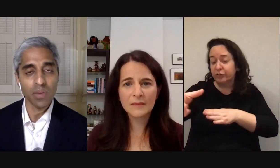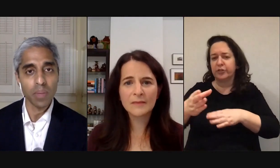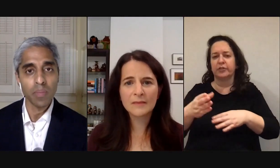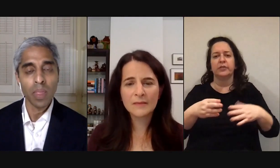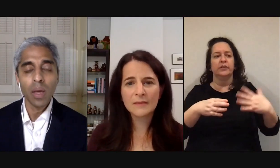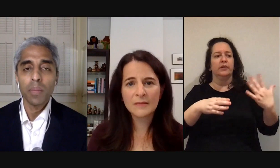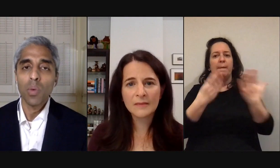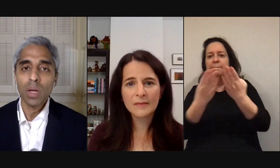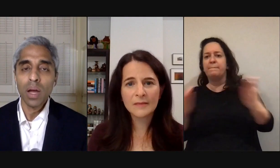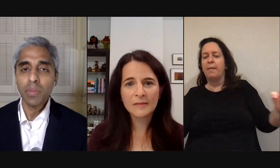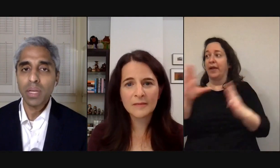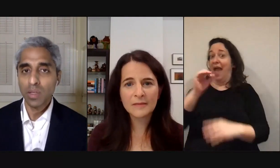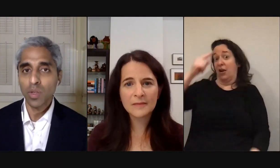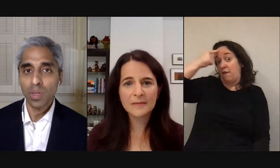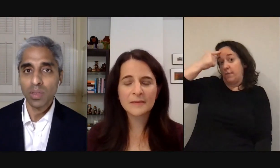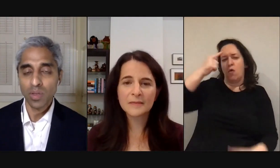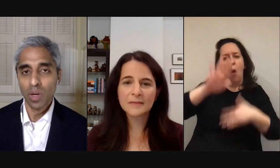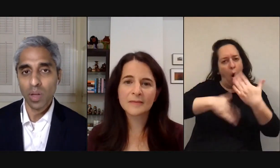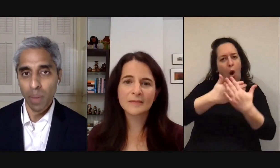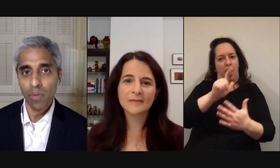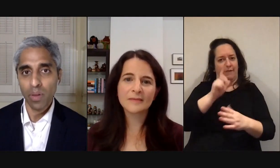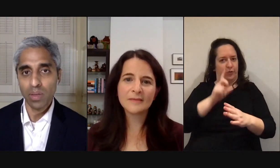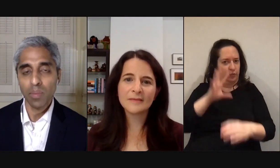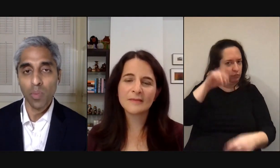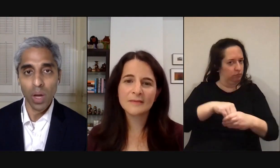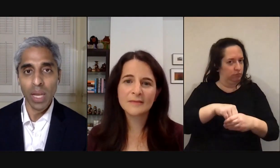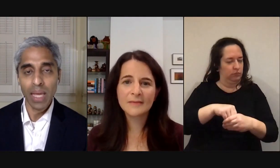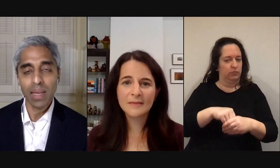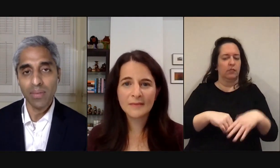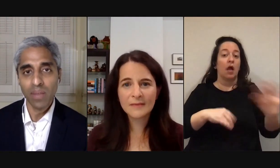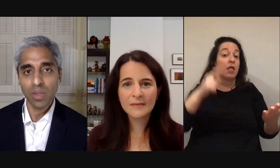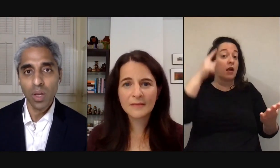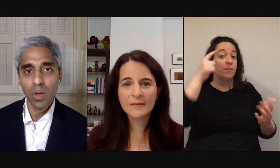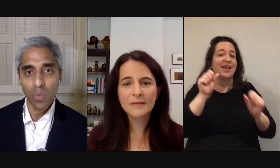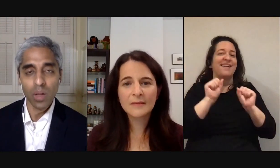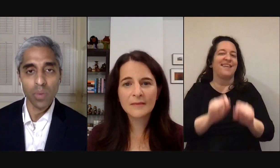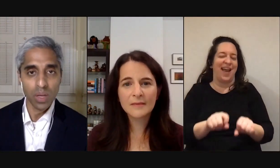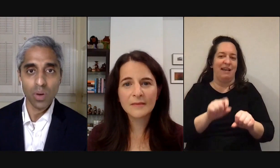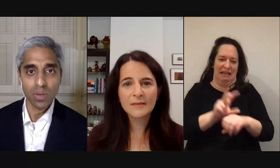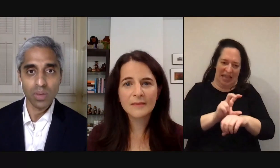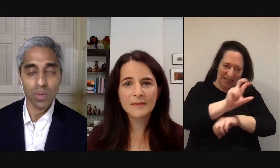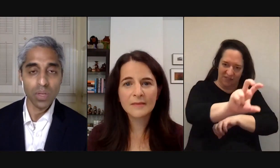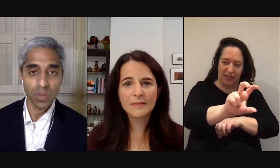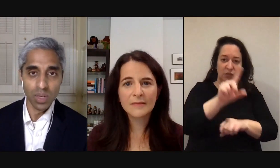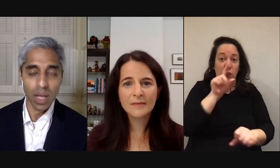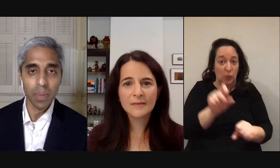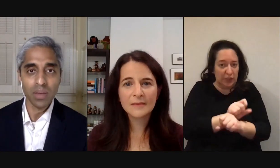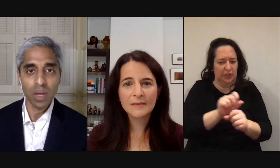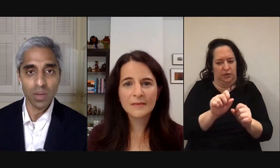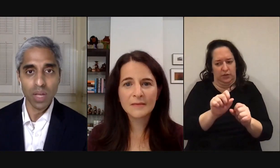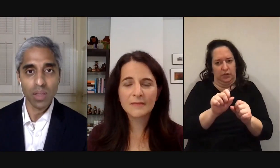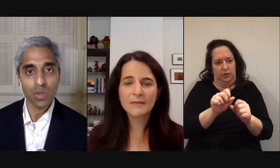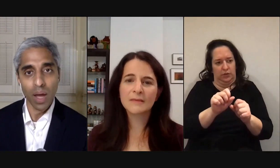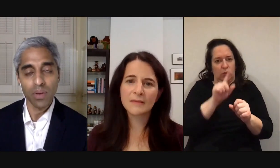sector of the government but what government can do which is extraordinarily powerful is number one it can invest real resources in research and